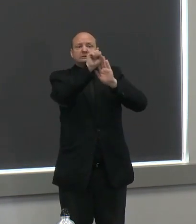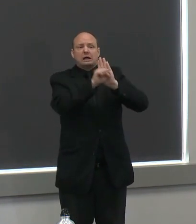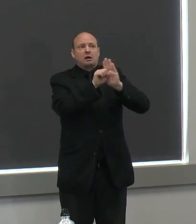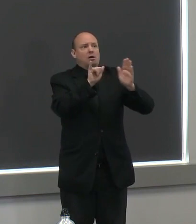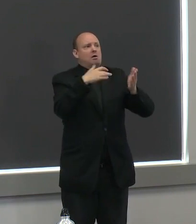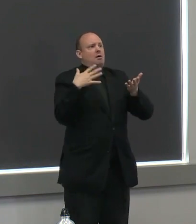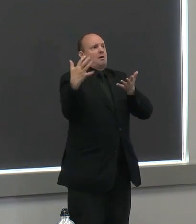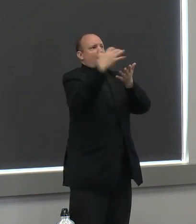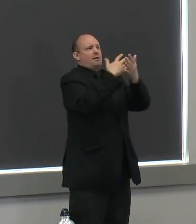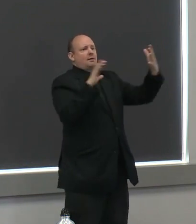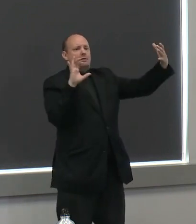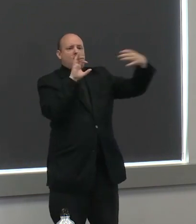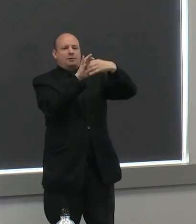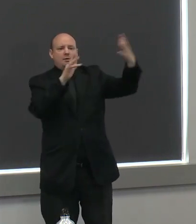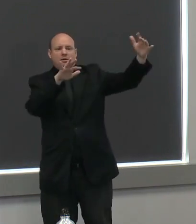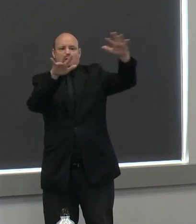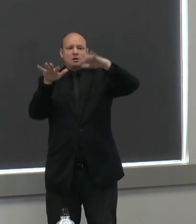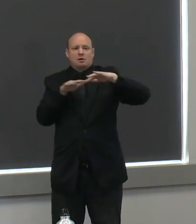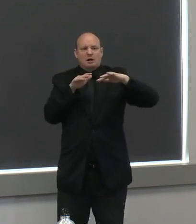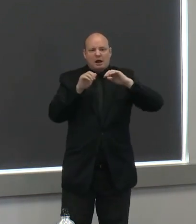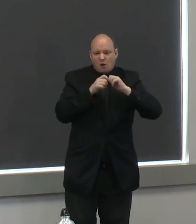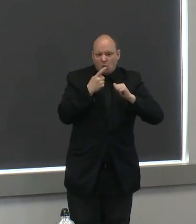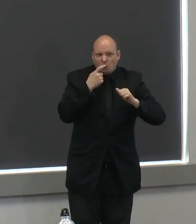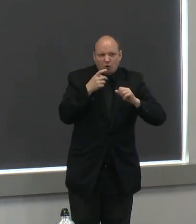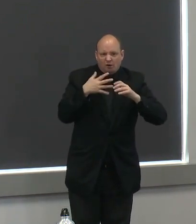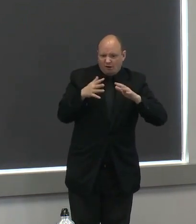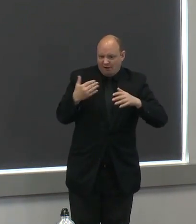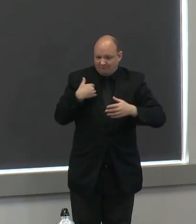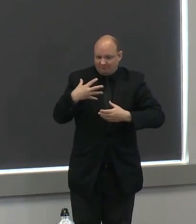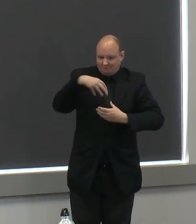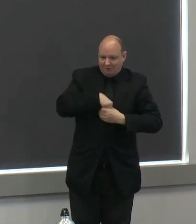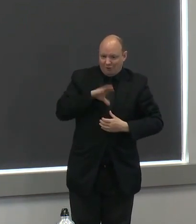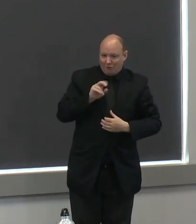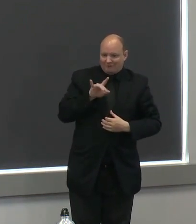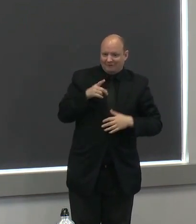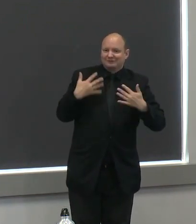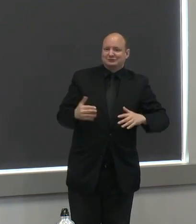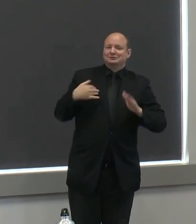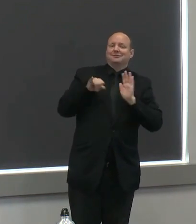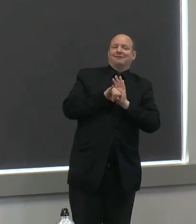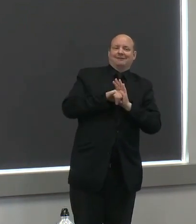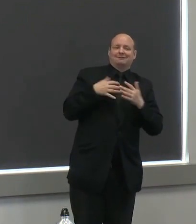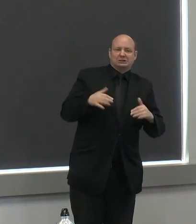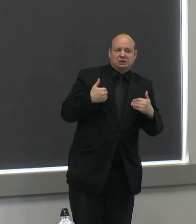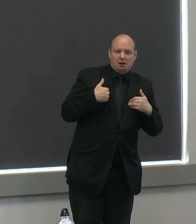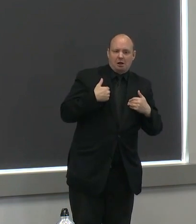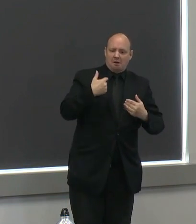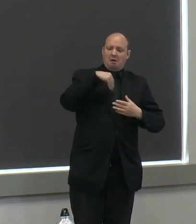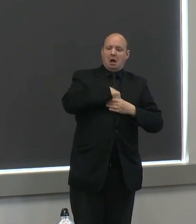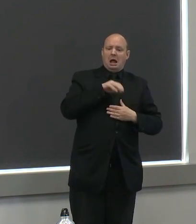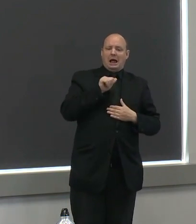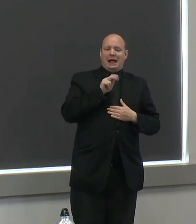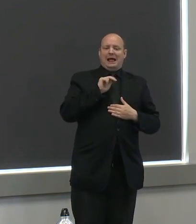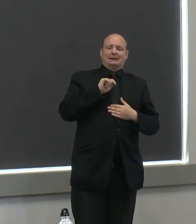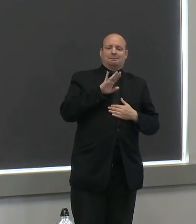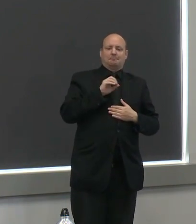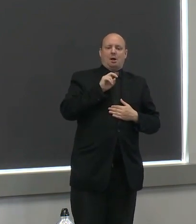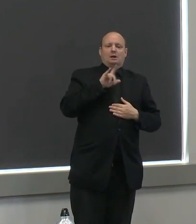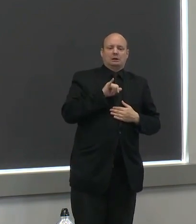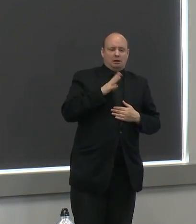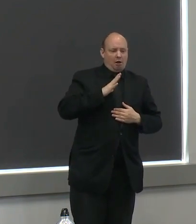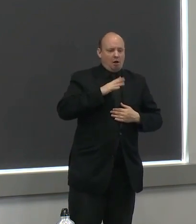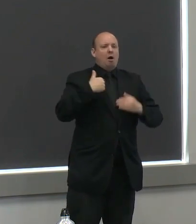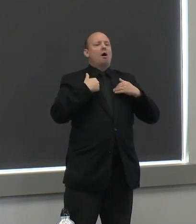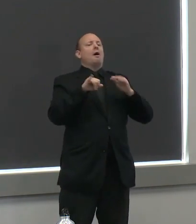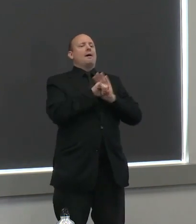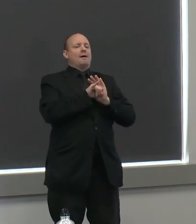who shows evidence of the antibodies and that hopefully we can demonstrate that that evidence of antibodies is evidence of protection as